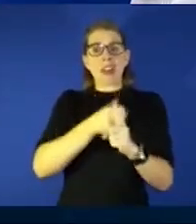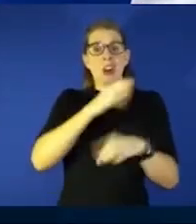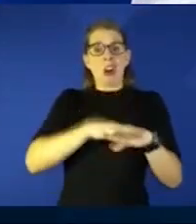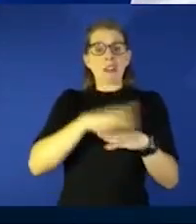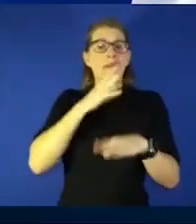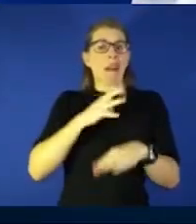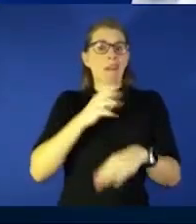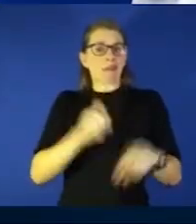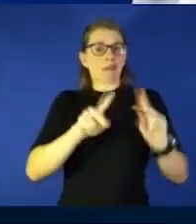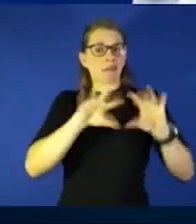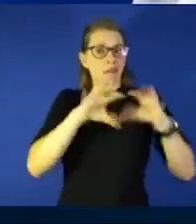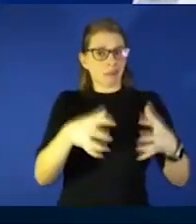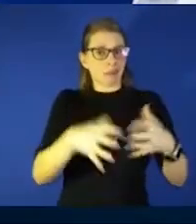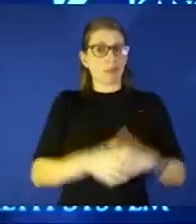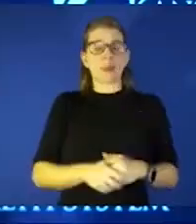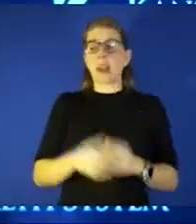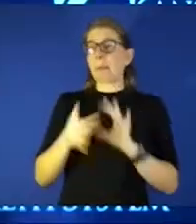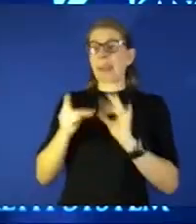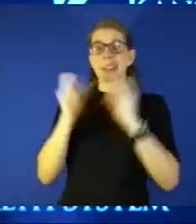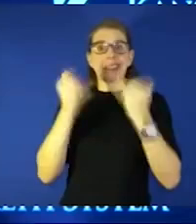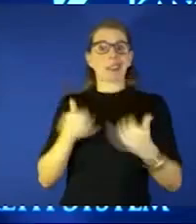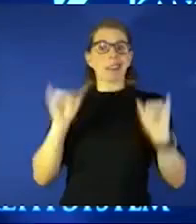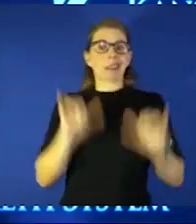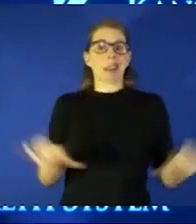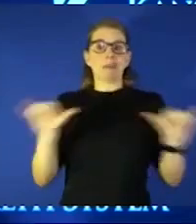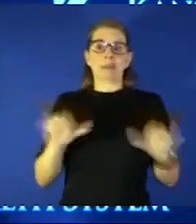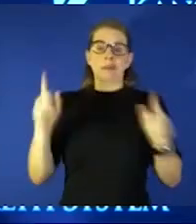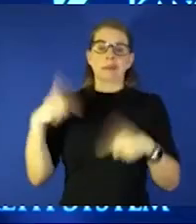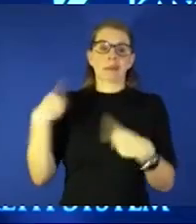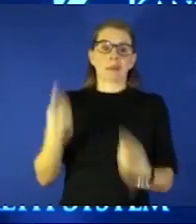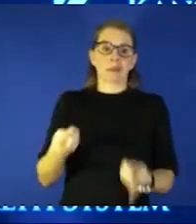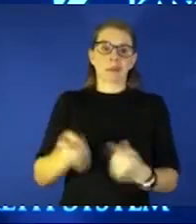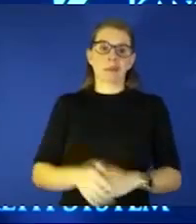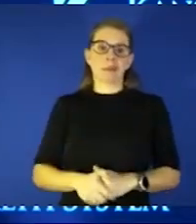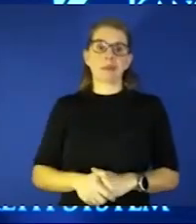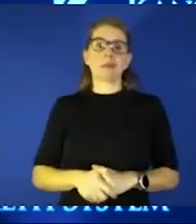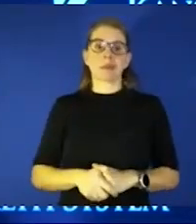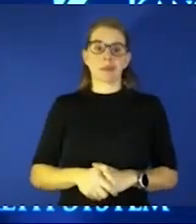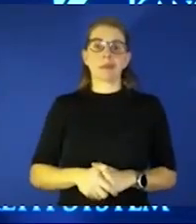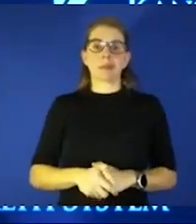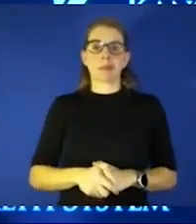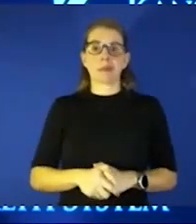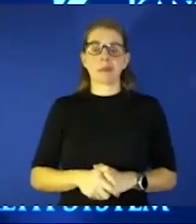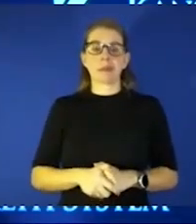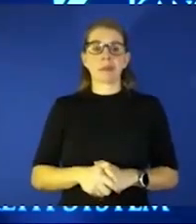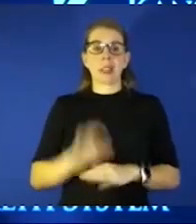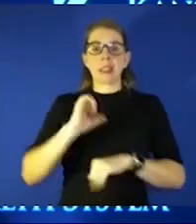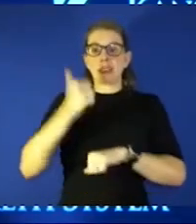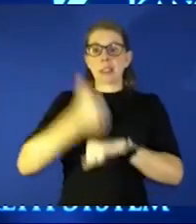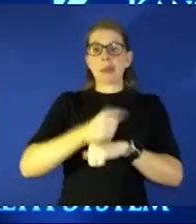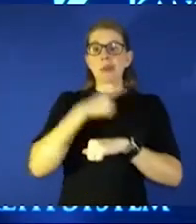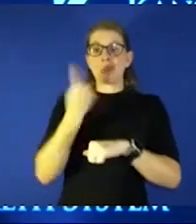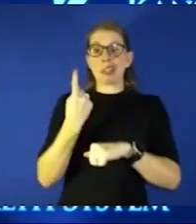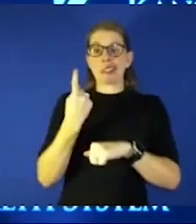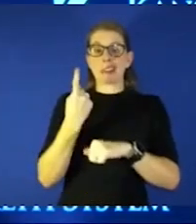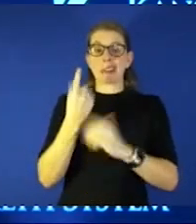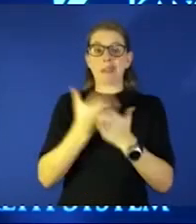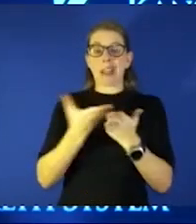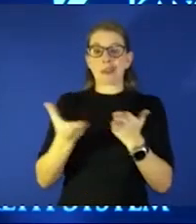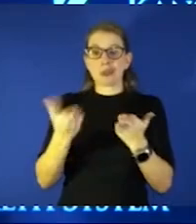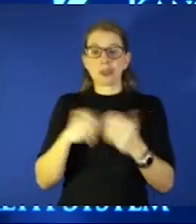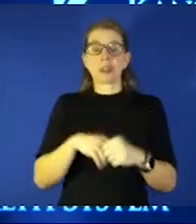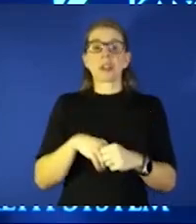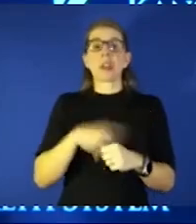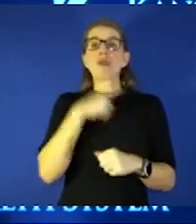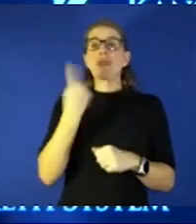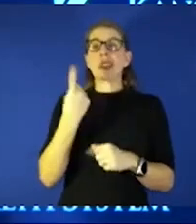is still the same one that we've been giving all along this pandemic you got to establish what your risk factors are you got to establish how much risk you're willing